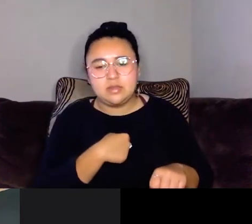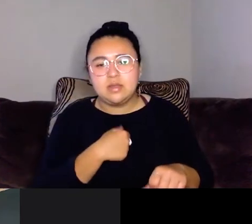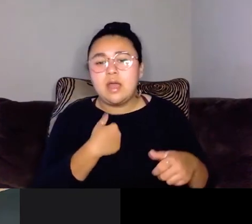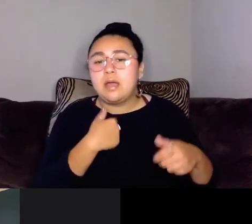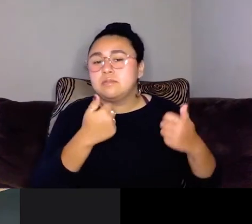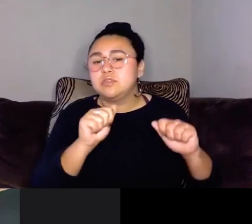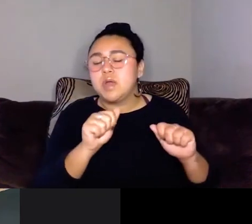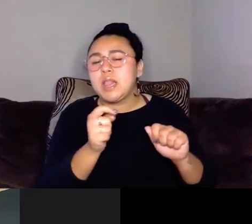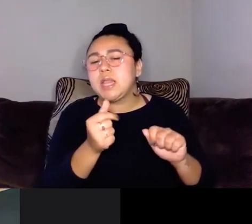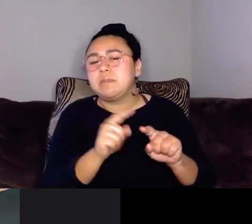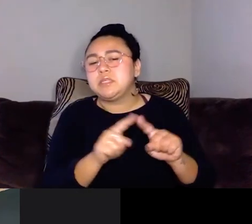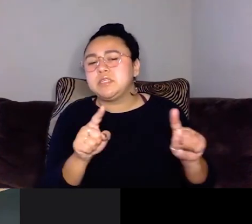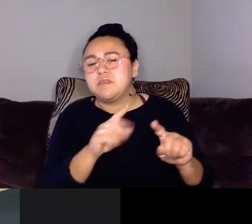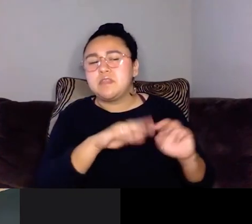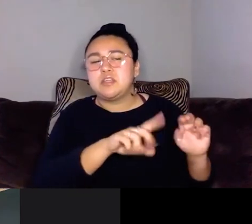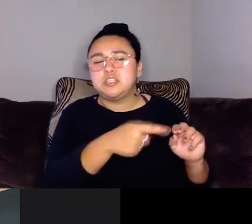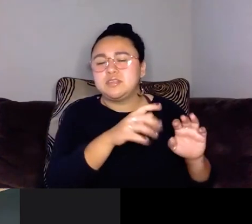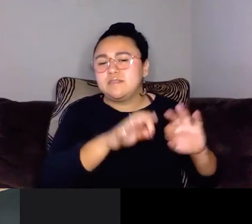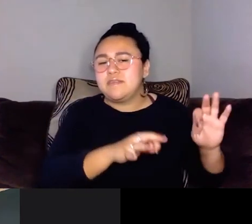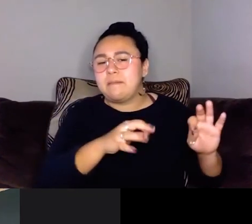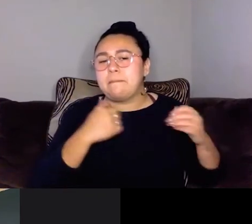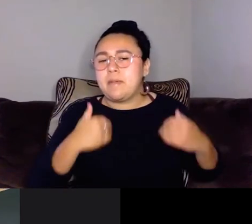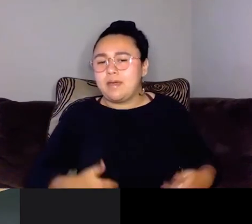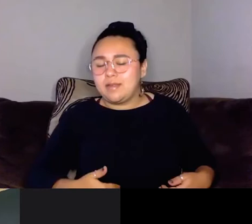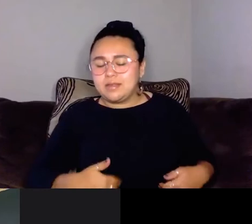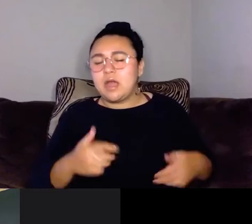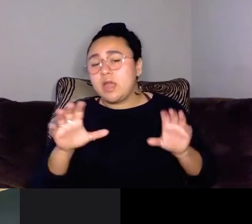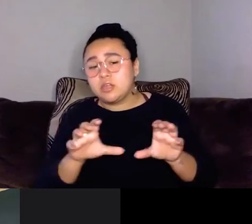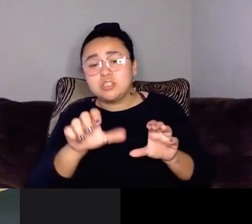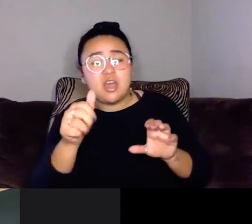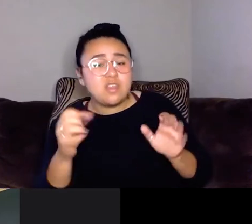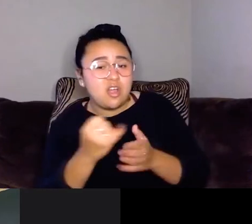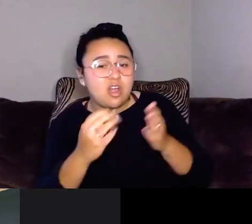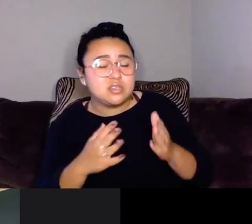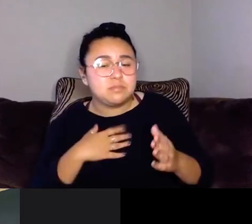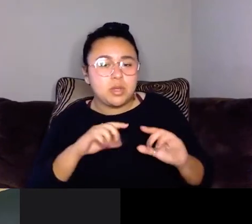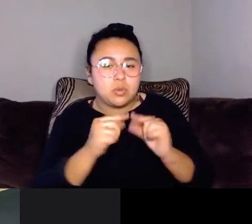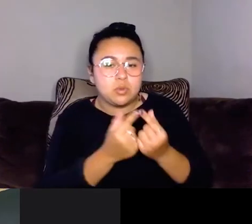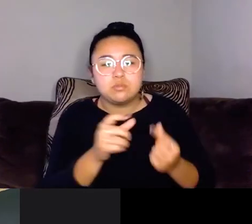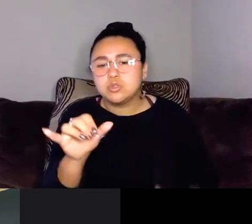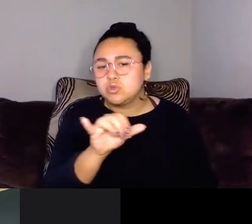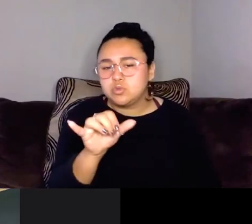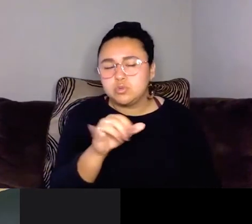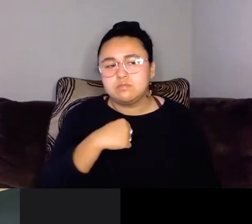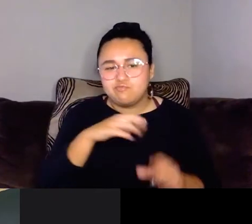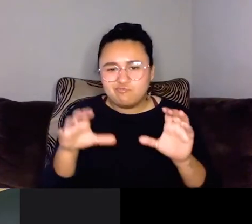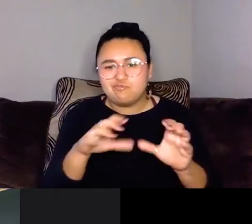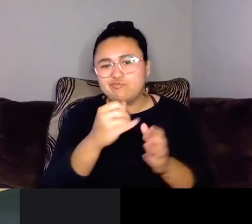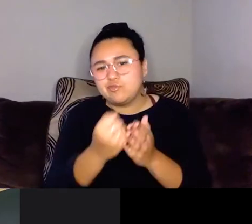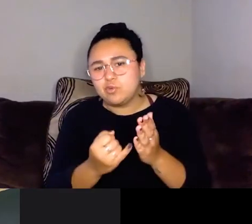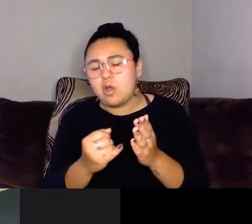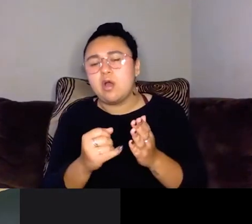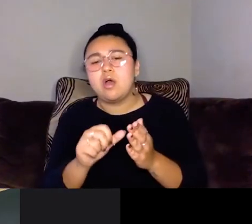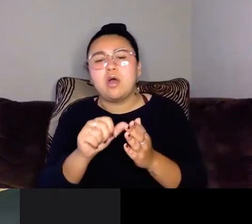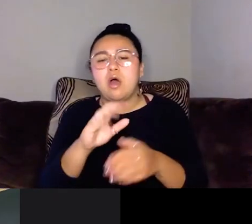trying to branch out a bit with that too. And I definitely encourage other artists in my groups and stuff to, um, depict